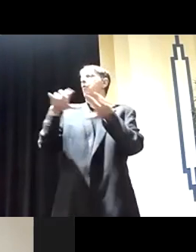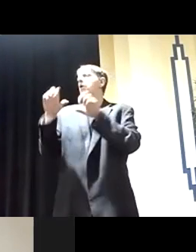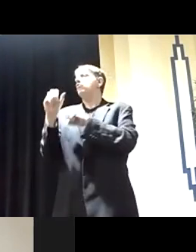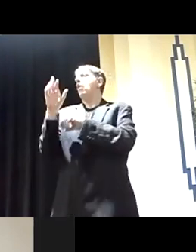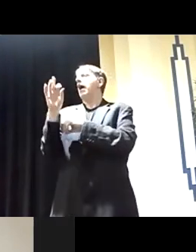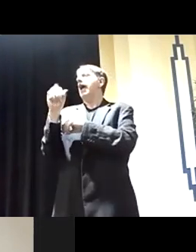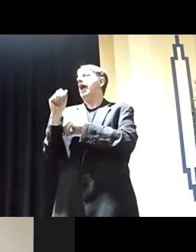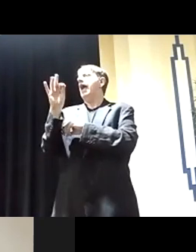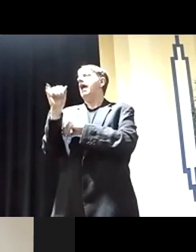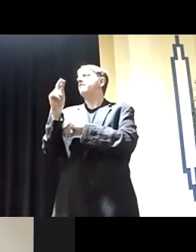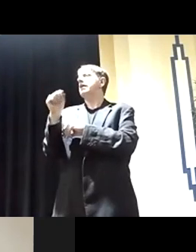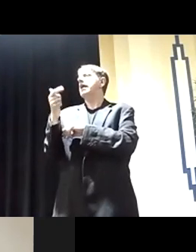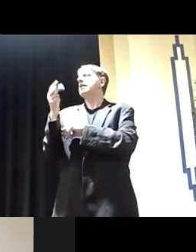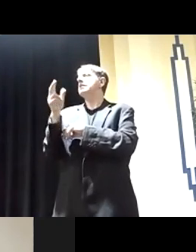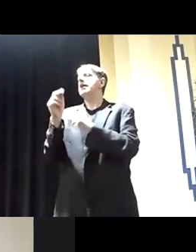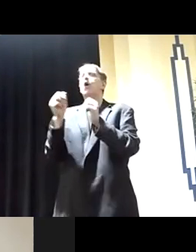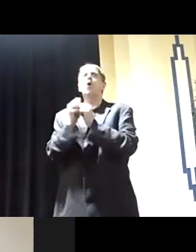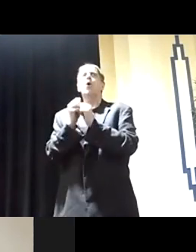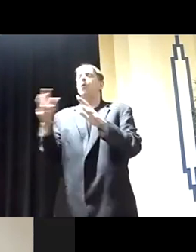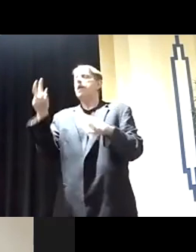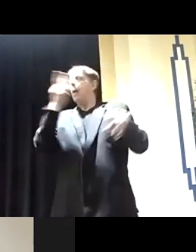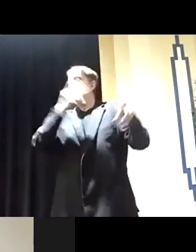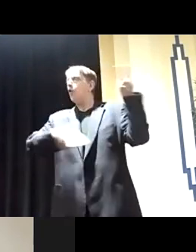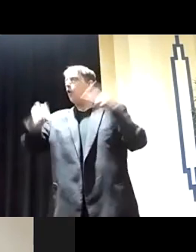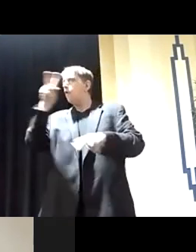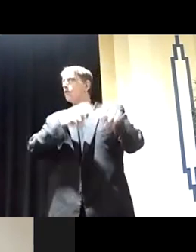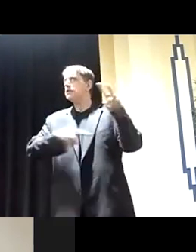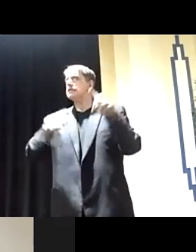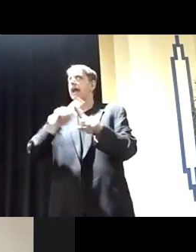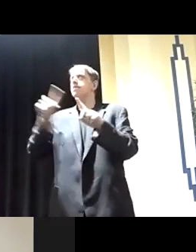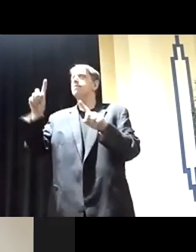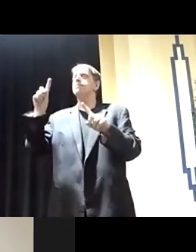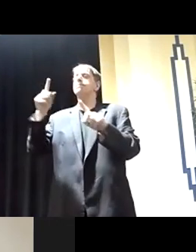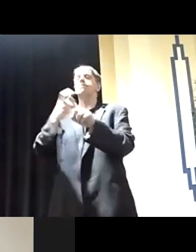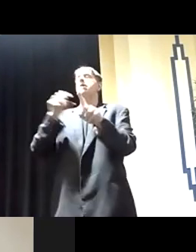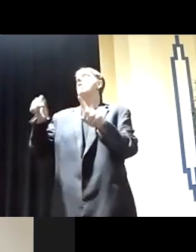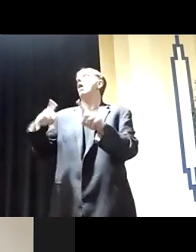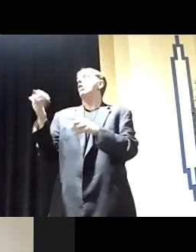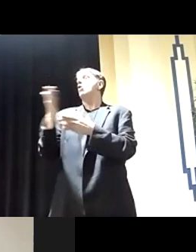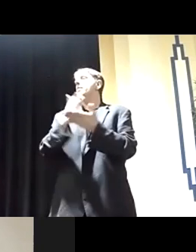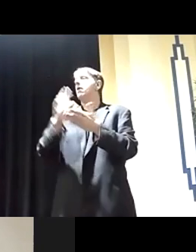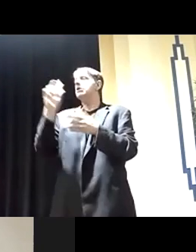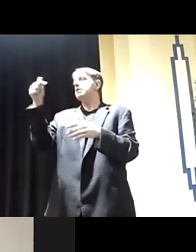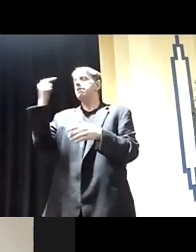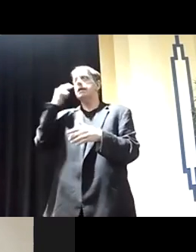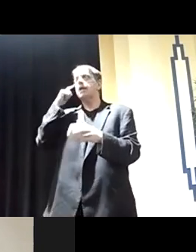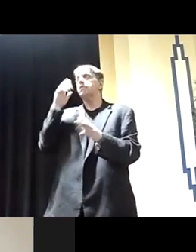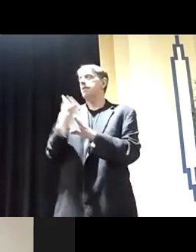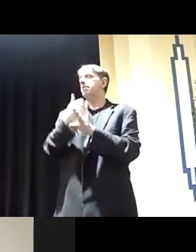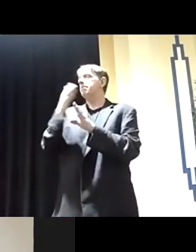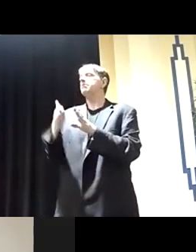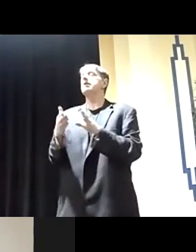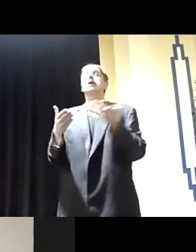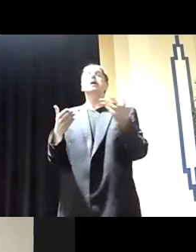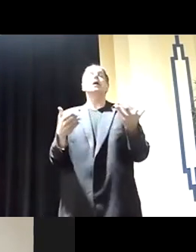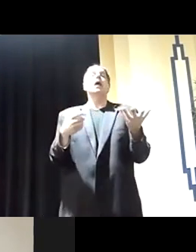congressional approval or oversight? And this will go first to State Representative Cunada. Well, certainly I